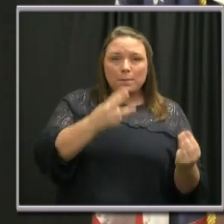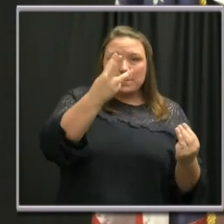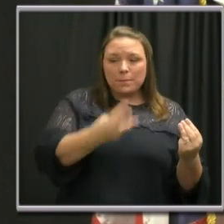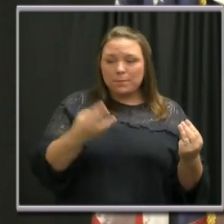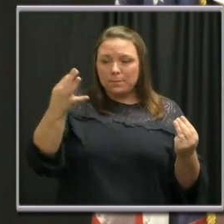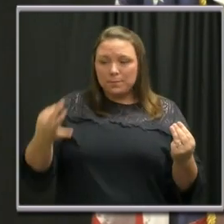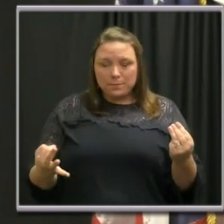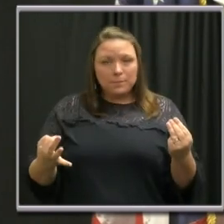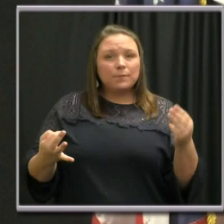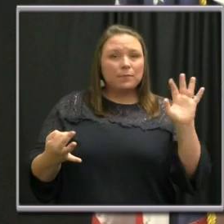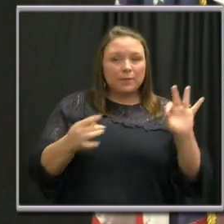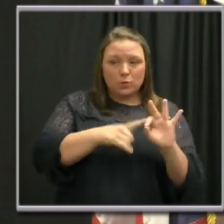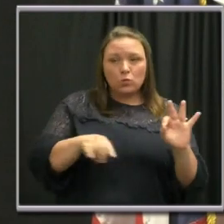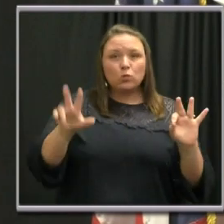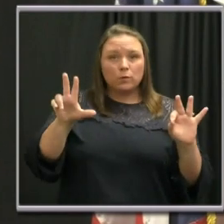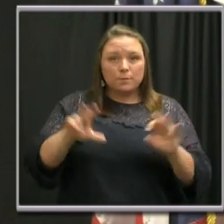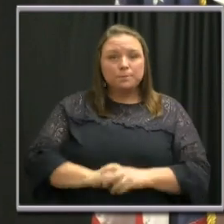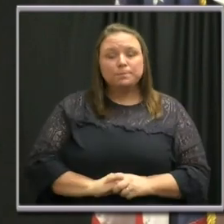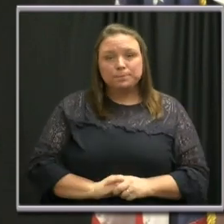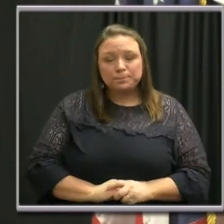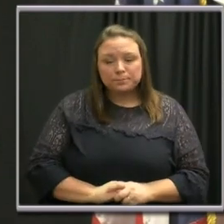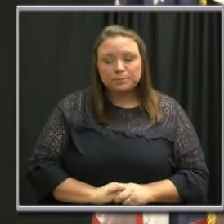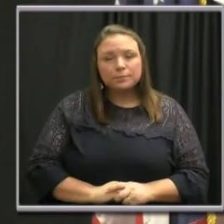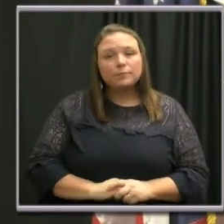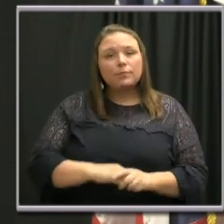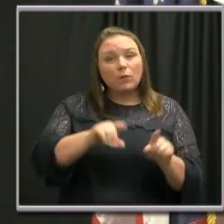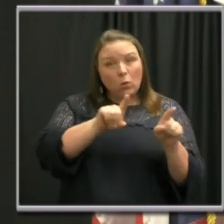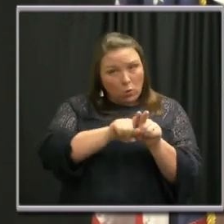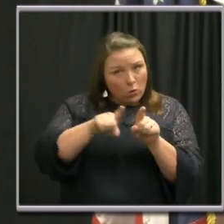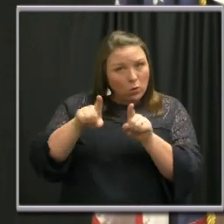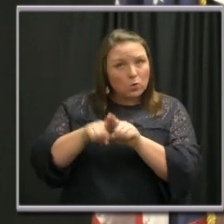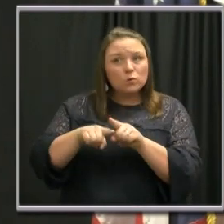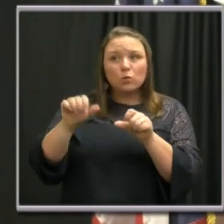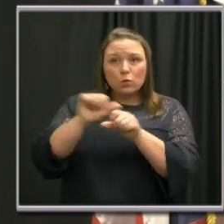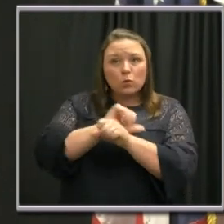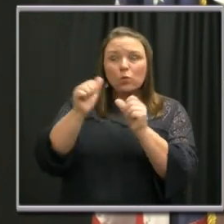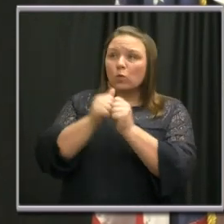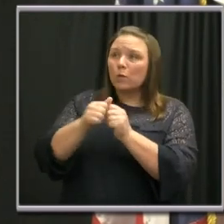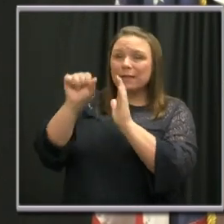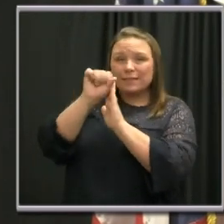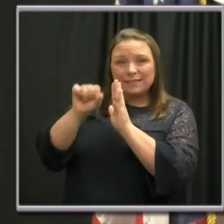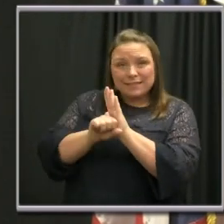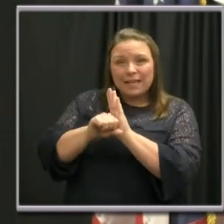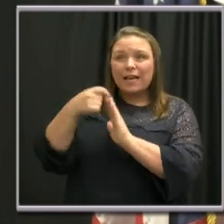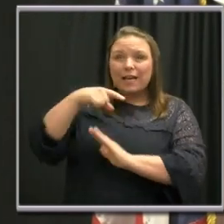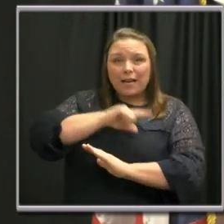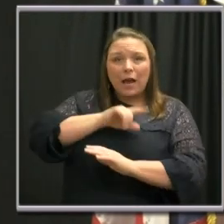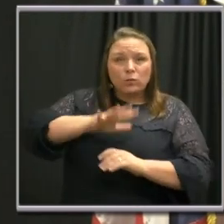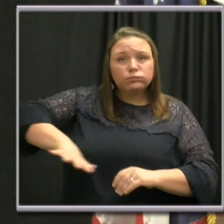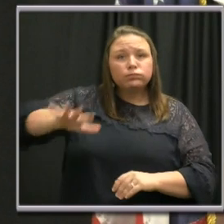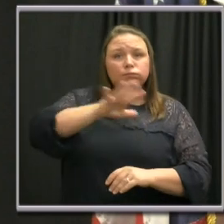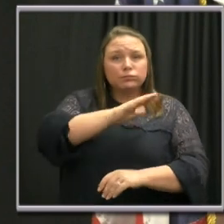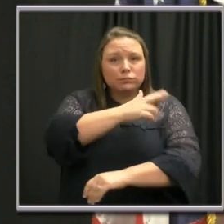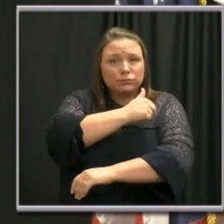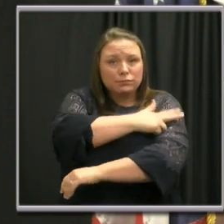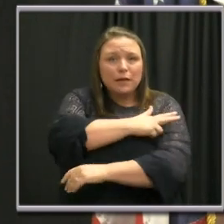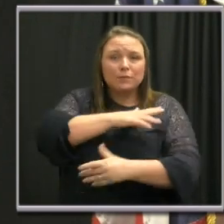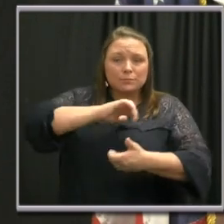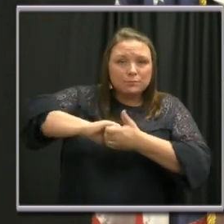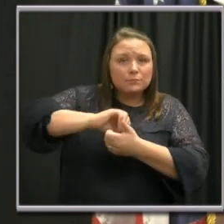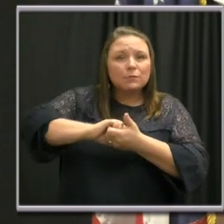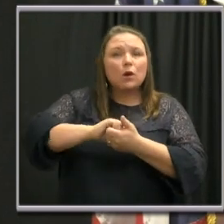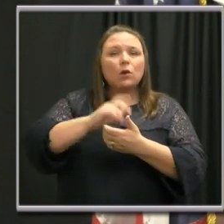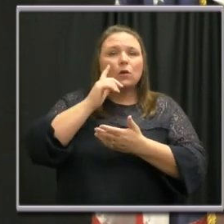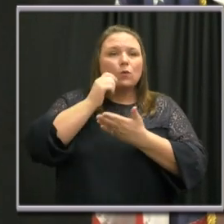a.m. to 3 p.m. We also continue to work with the state and our regional healthcare partners on the alternative care site at the Music